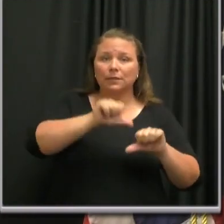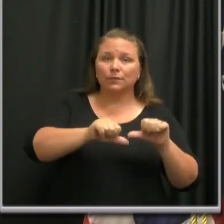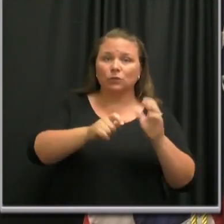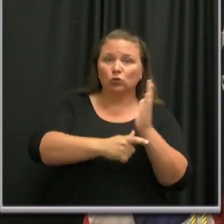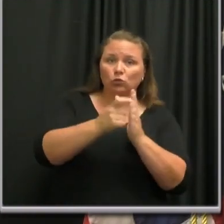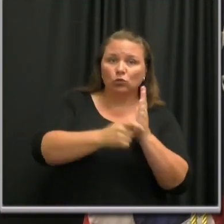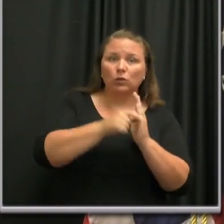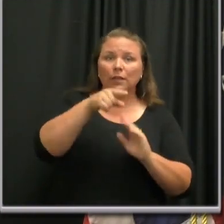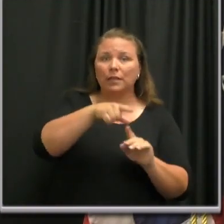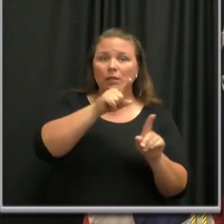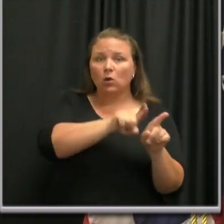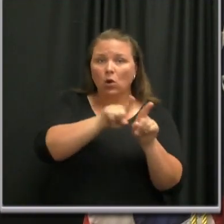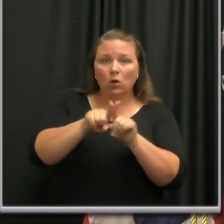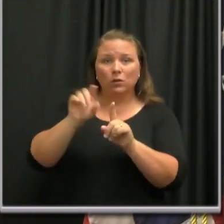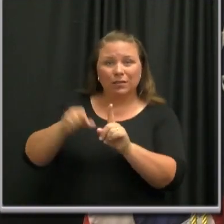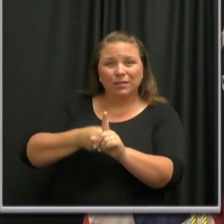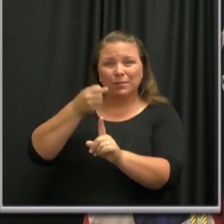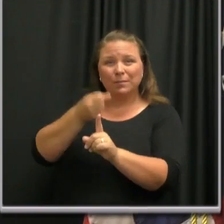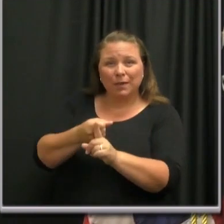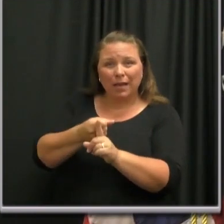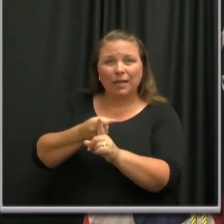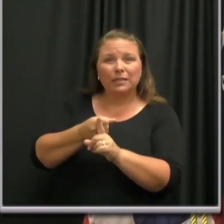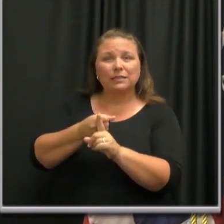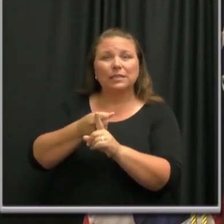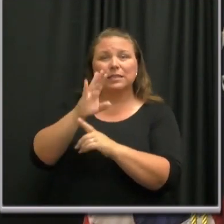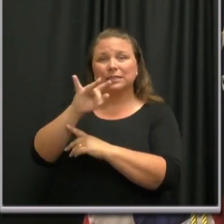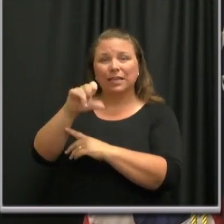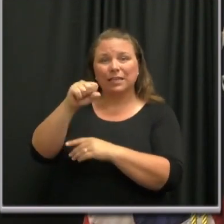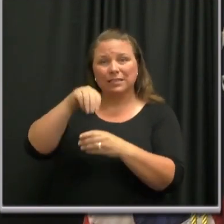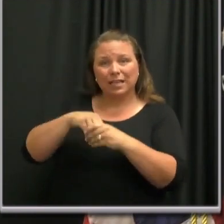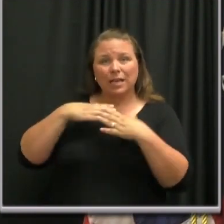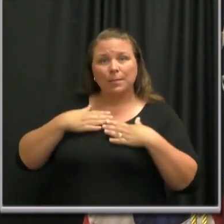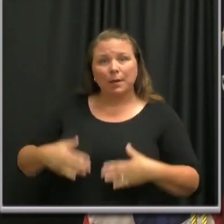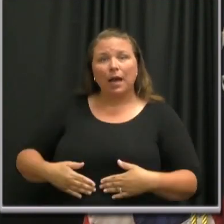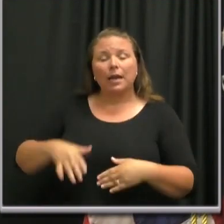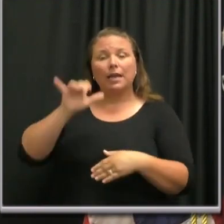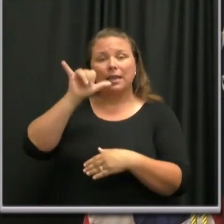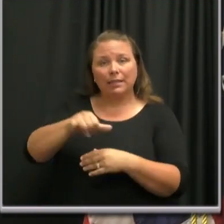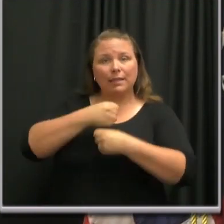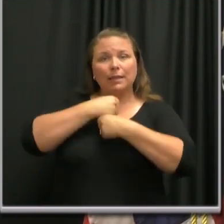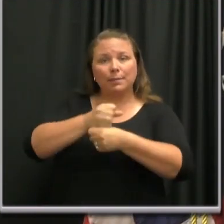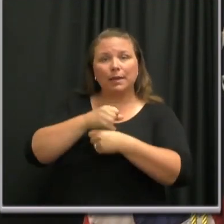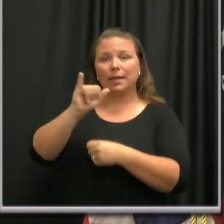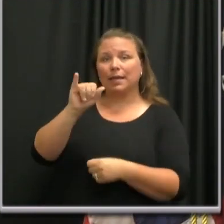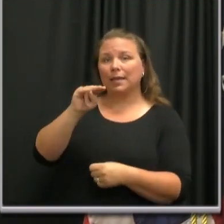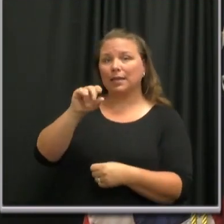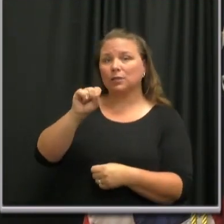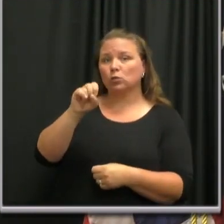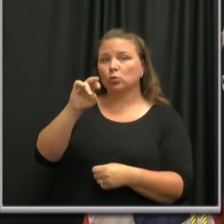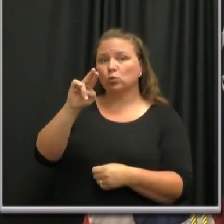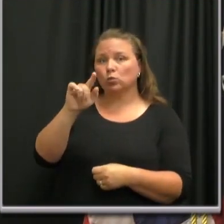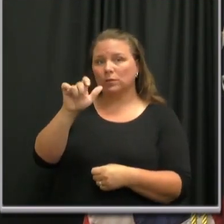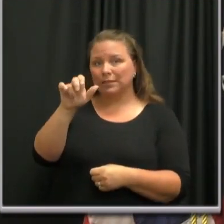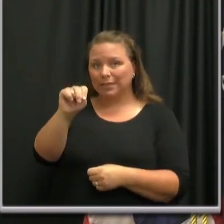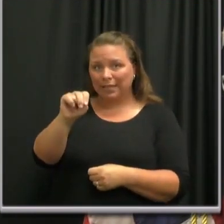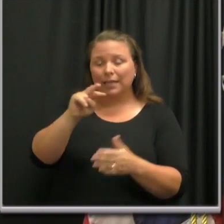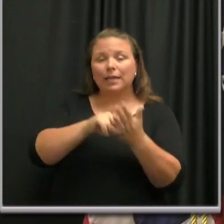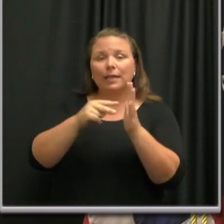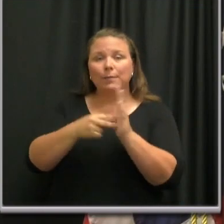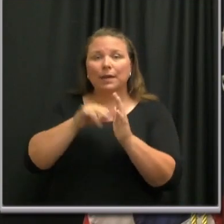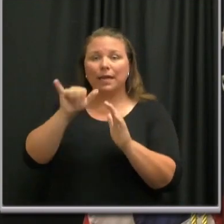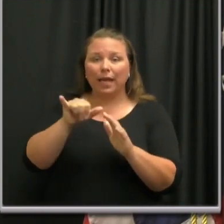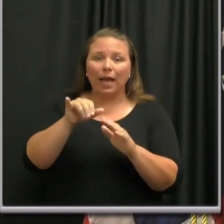can impact islet cells, the cells in our bodies that produce insulin. Which means that the virus can either